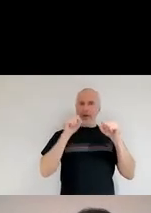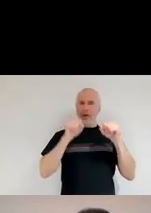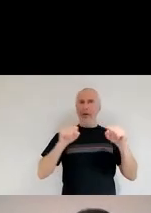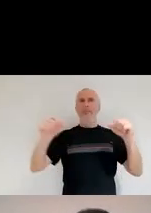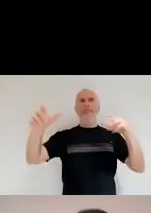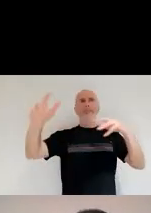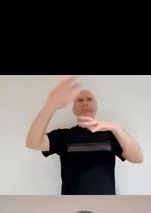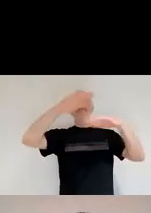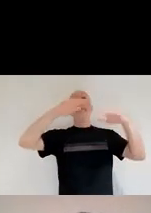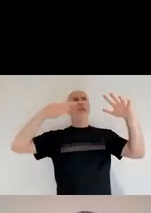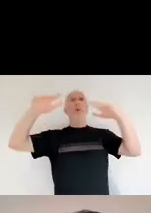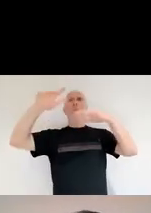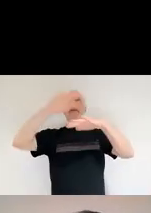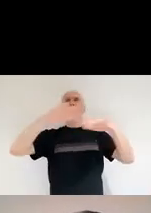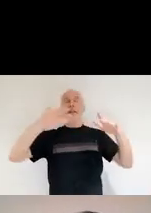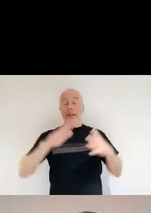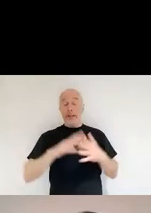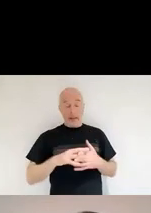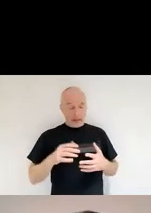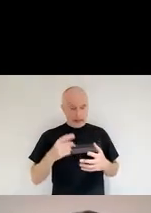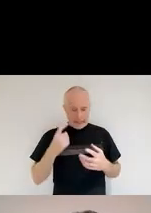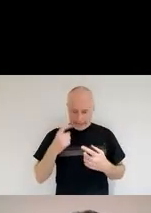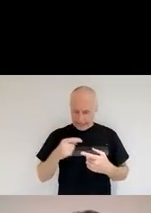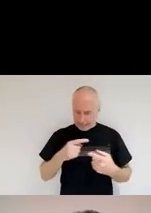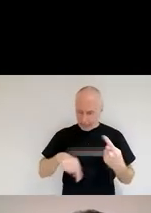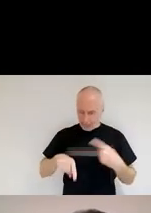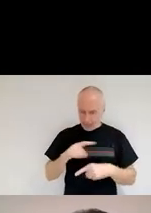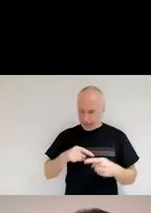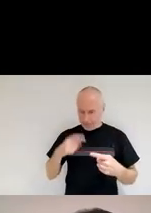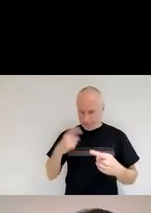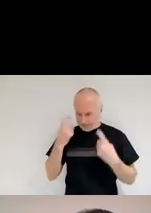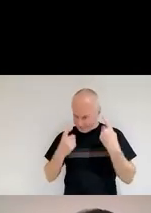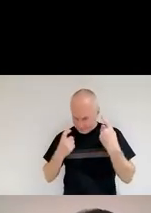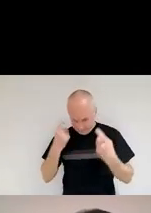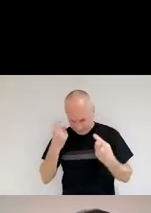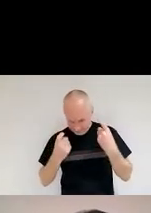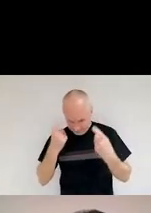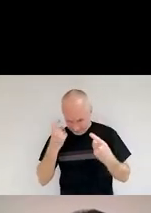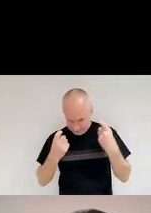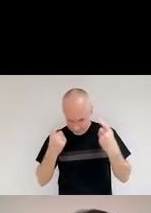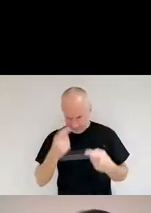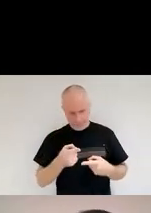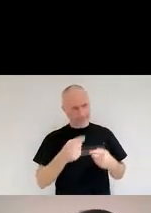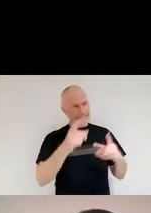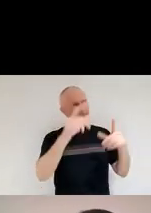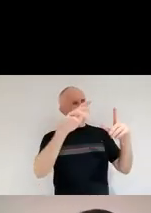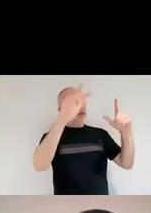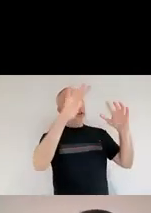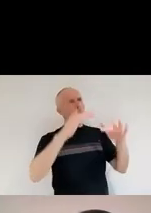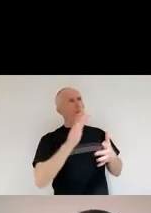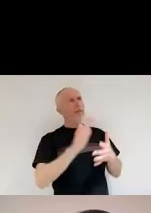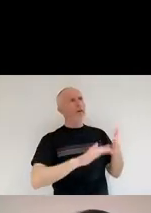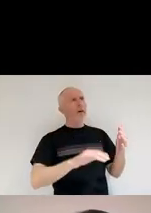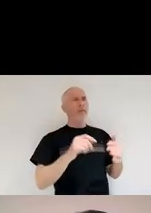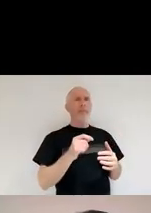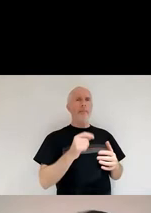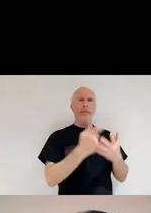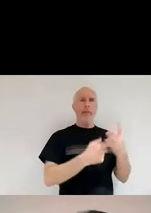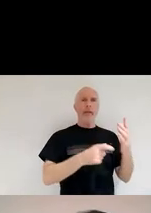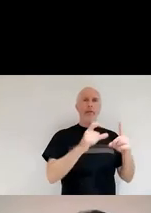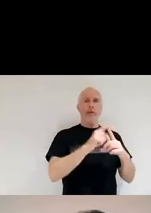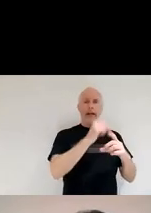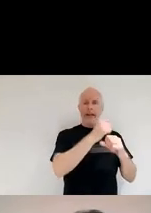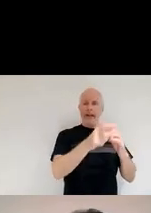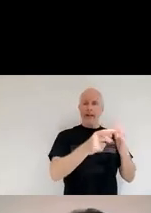Well, we were talking about producing dust on these red giants. However, the sun